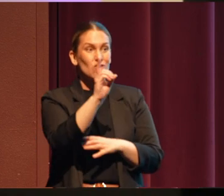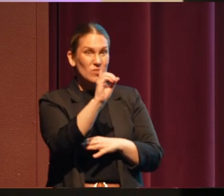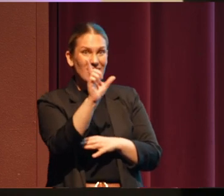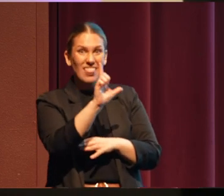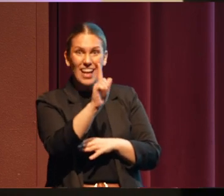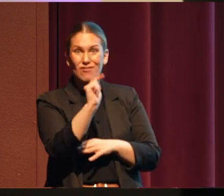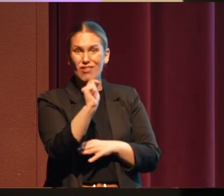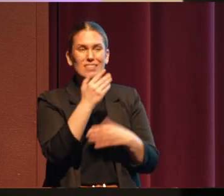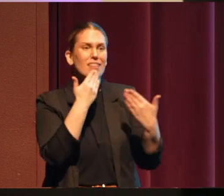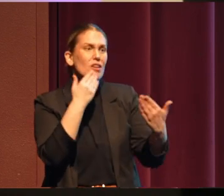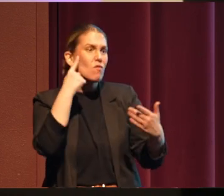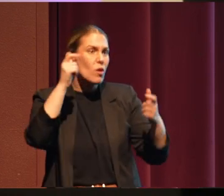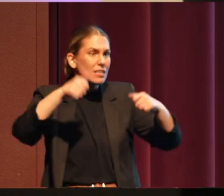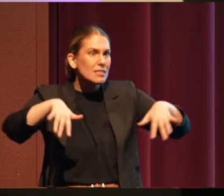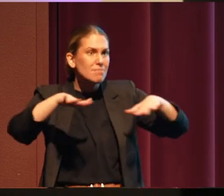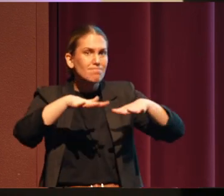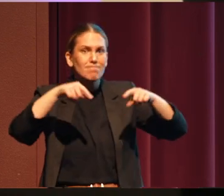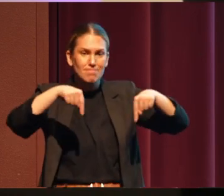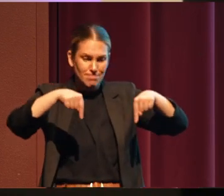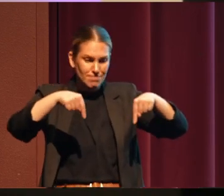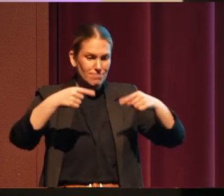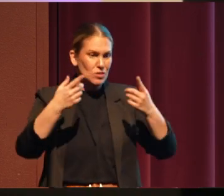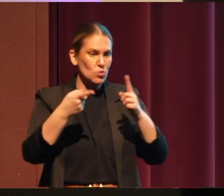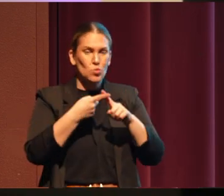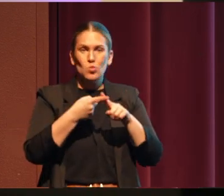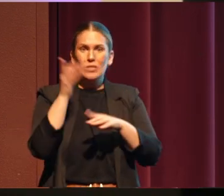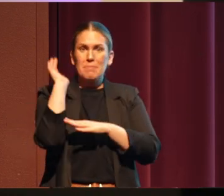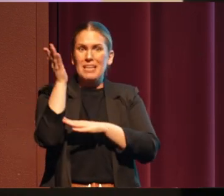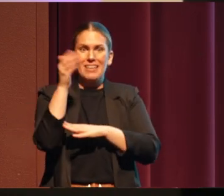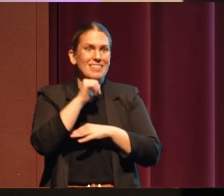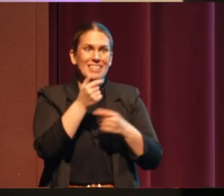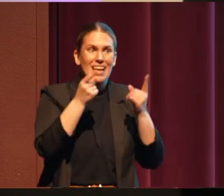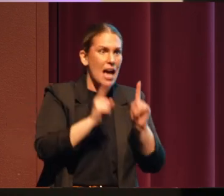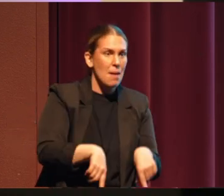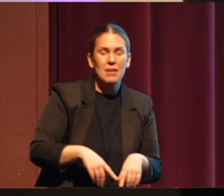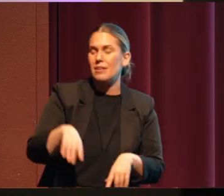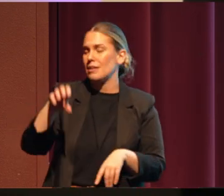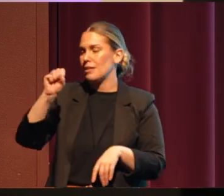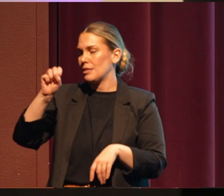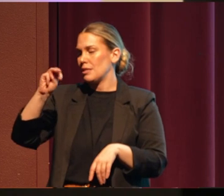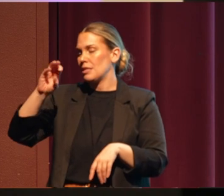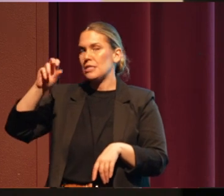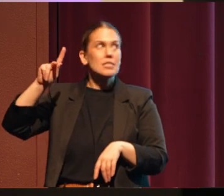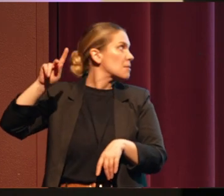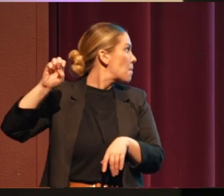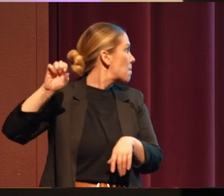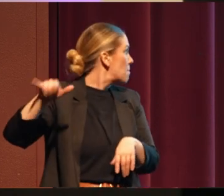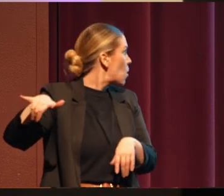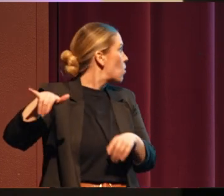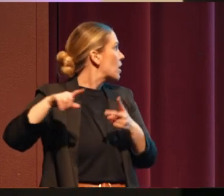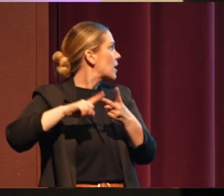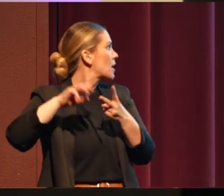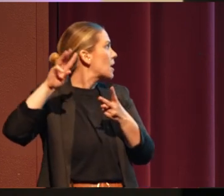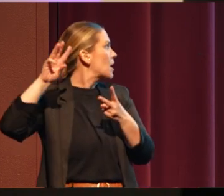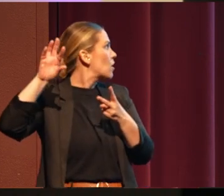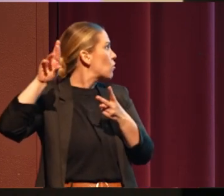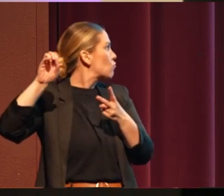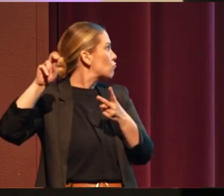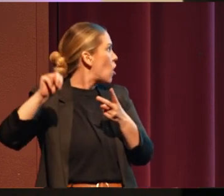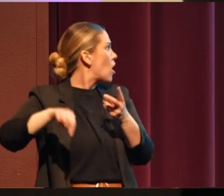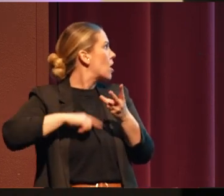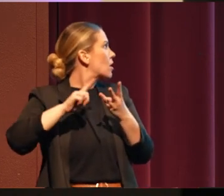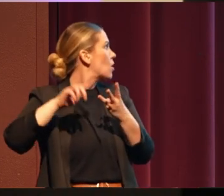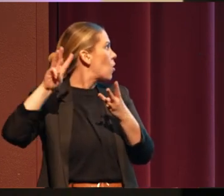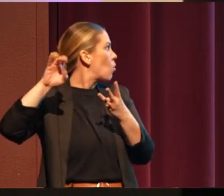here to speak with you. That doesn't happen a lot. And then Smokey Miller, Ron Suppa, Will Hess, Aletha Barlow, and Garen Riddle for